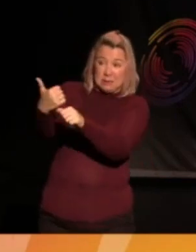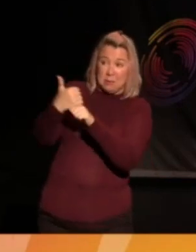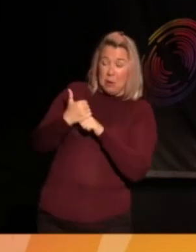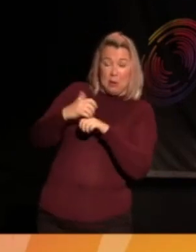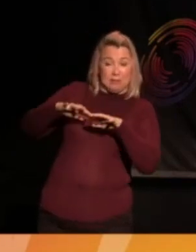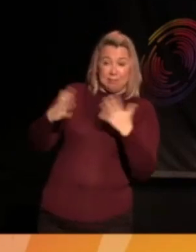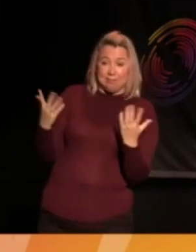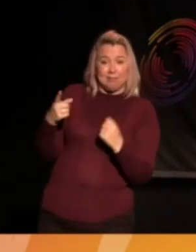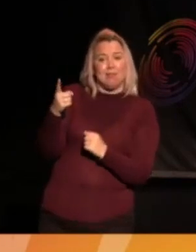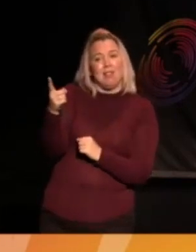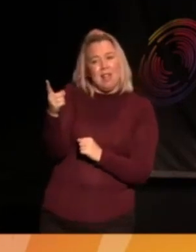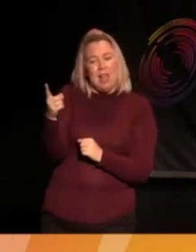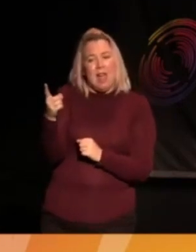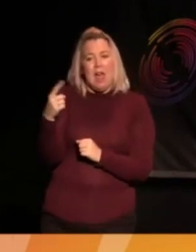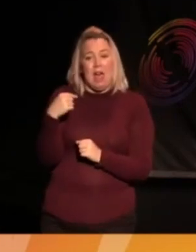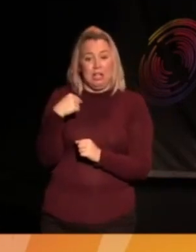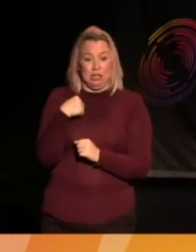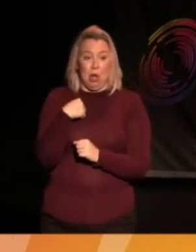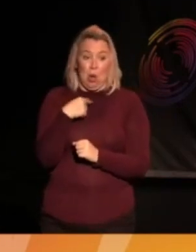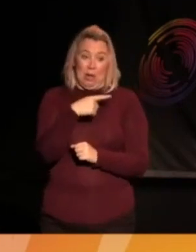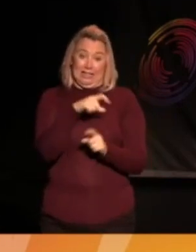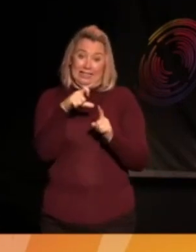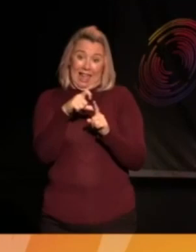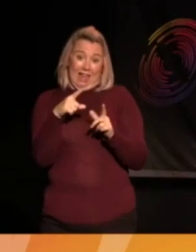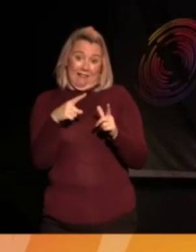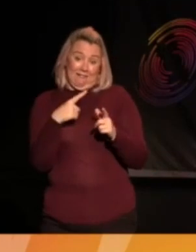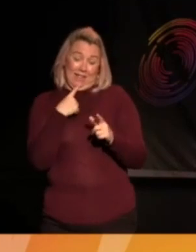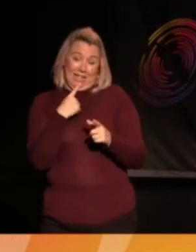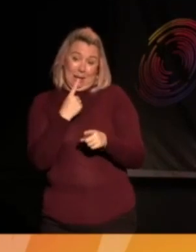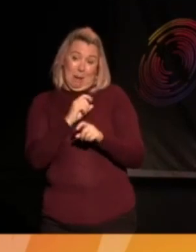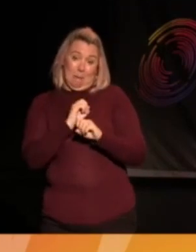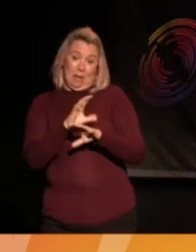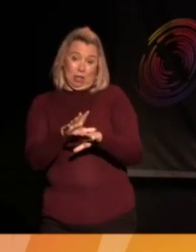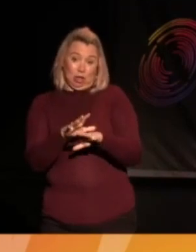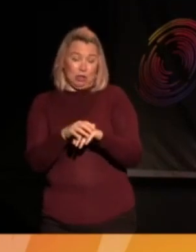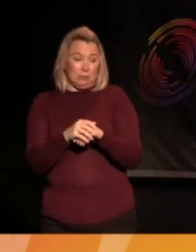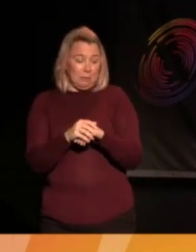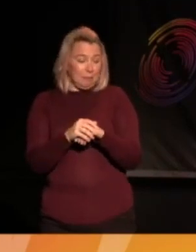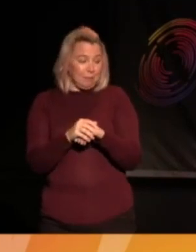guess what I'm saying is, and this is actually what Dave was touching at, you know,